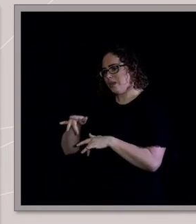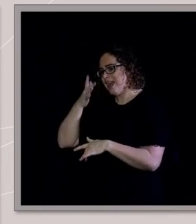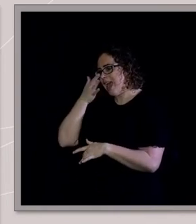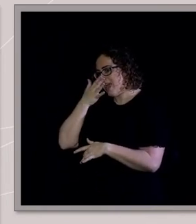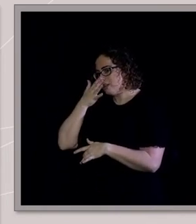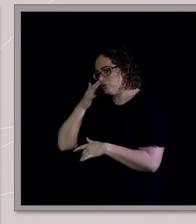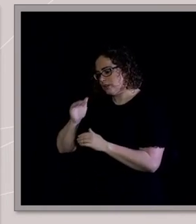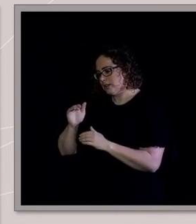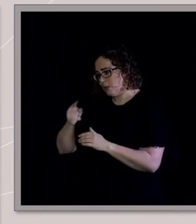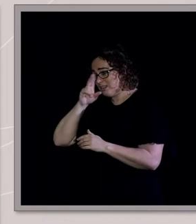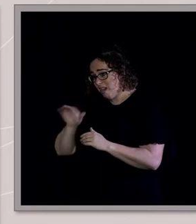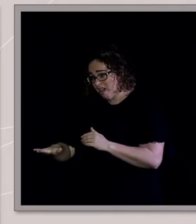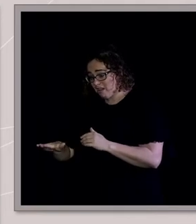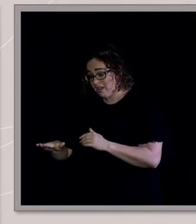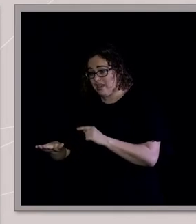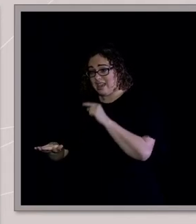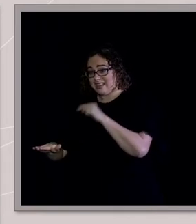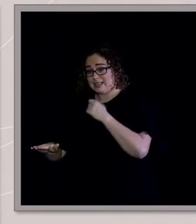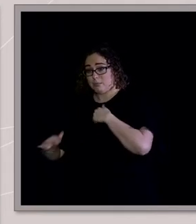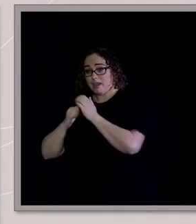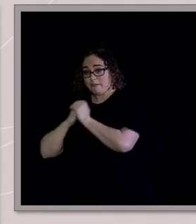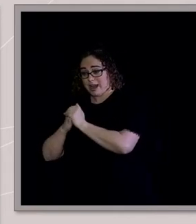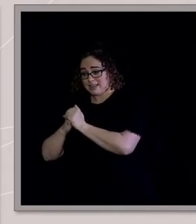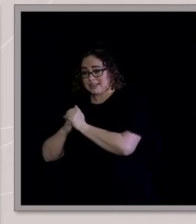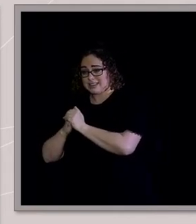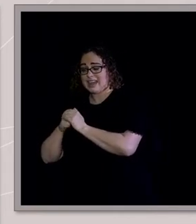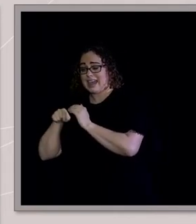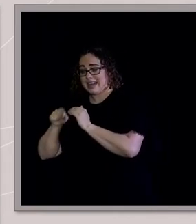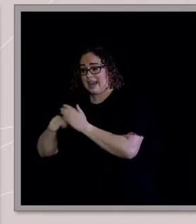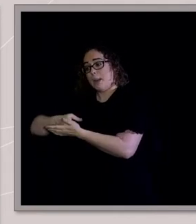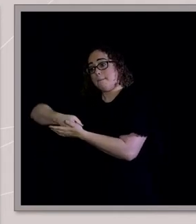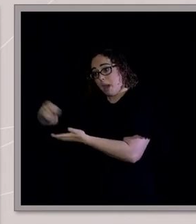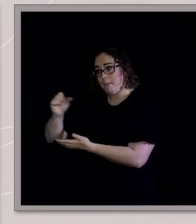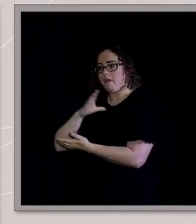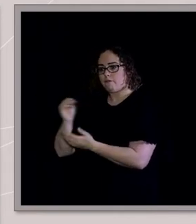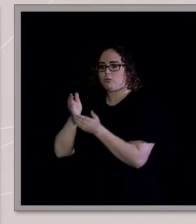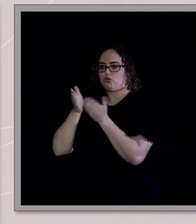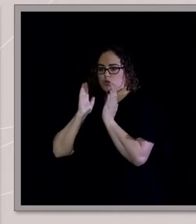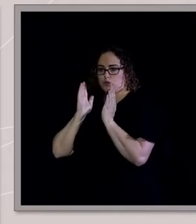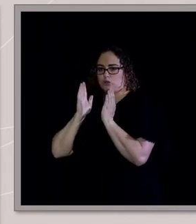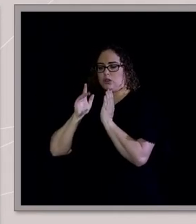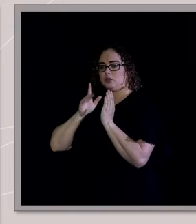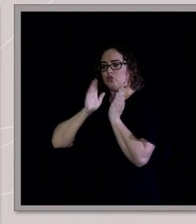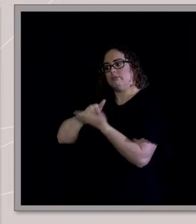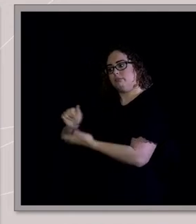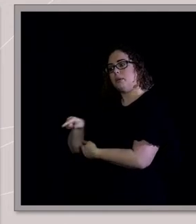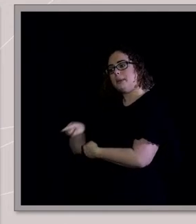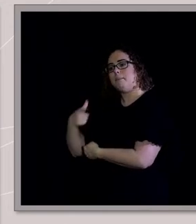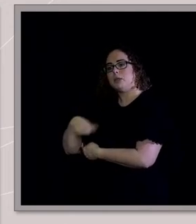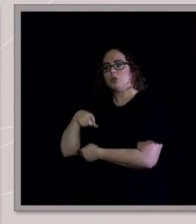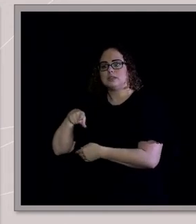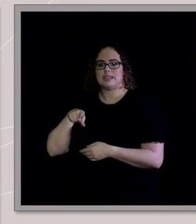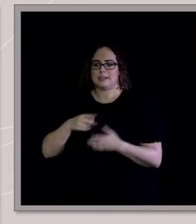booted out permanently. And this was a childhood friend who we'd grown up with our whole lives. And Sam and I were just like, what, what?